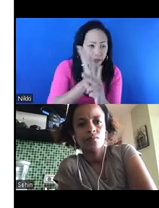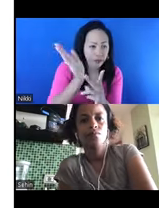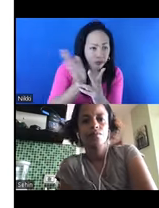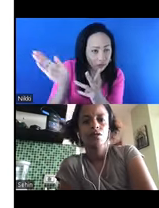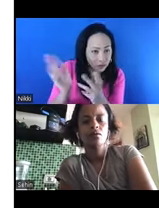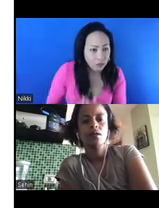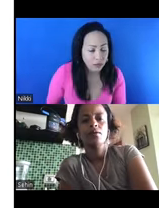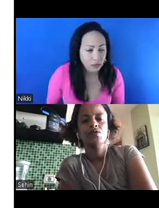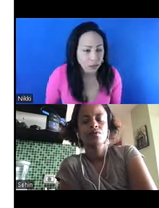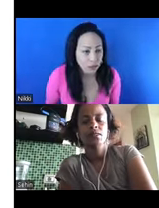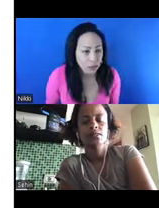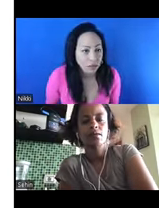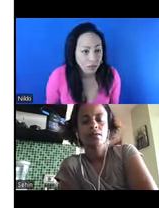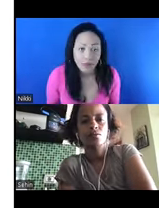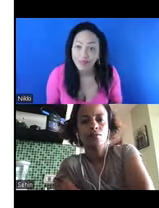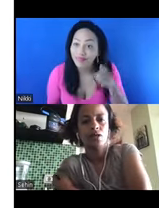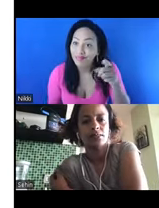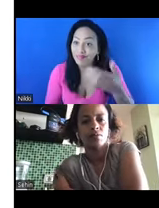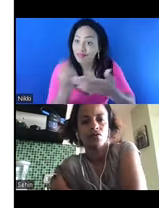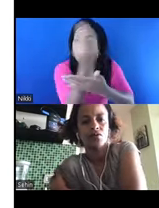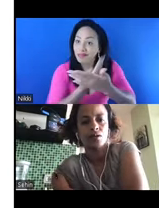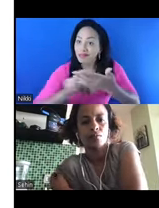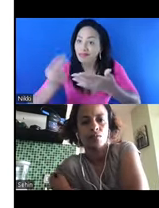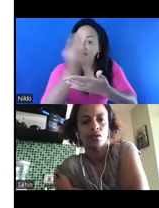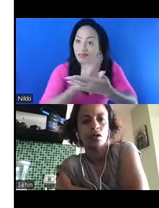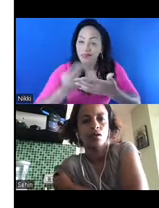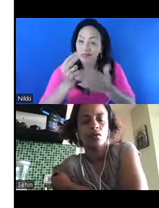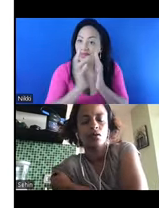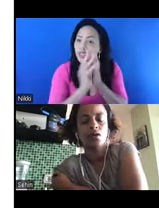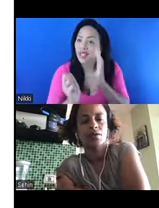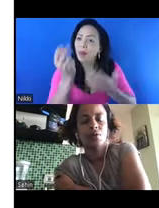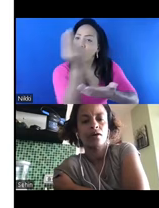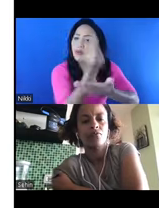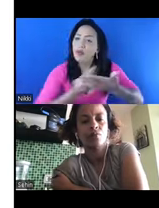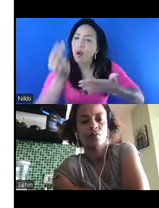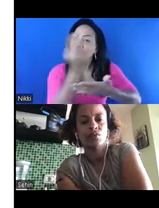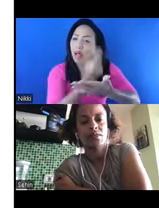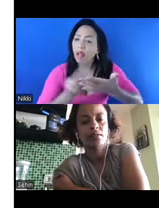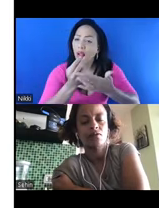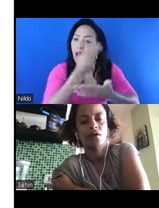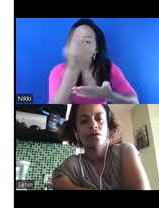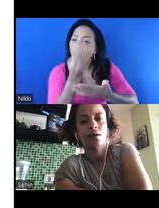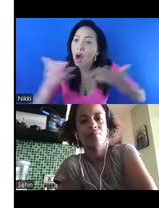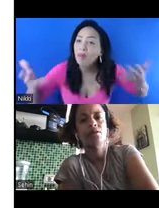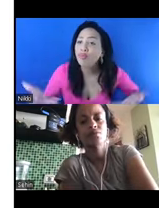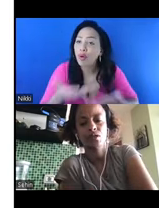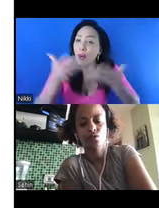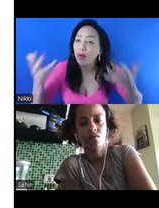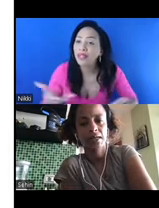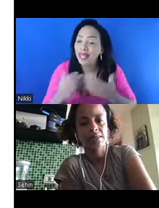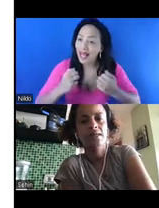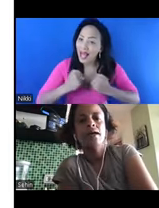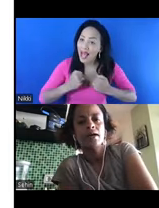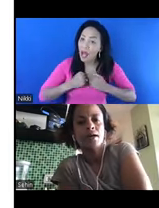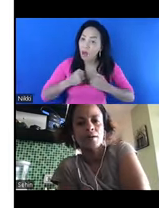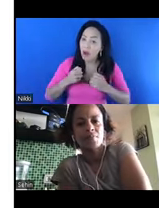Another... Yeah. So this is an example of the mural art we have promoting some of our campaigns on sexual